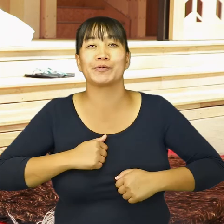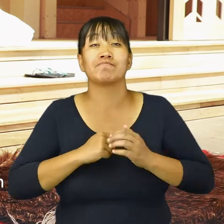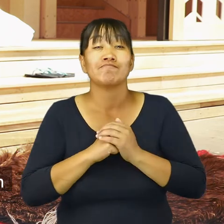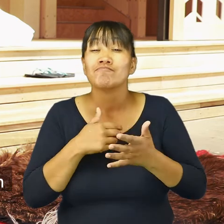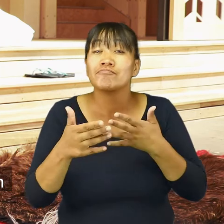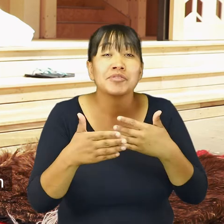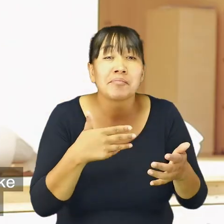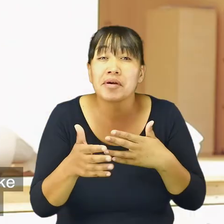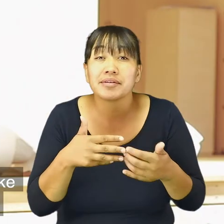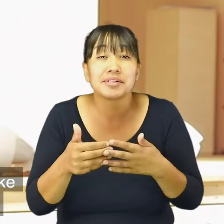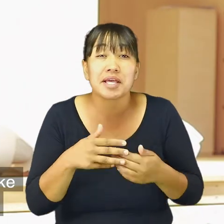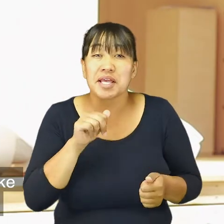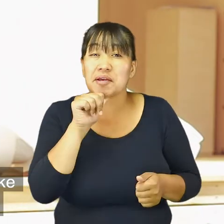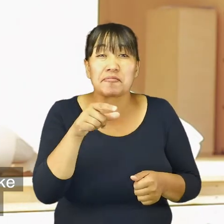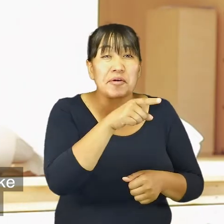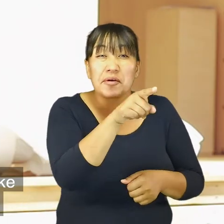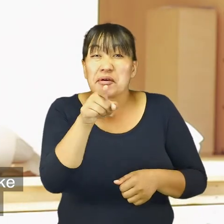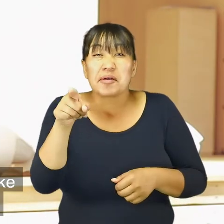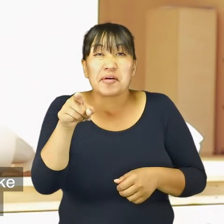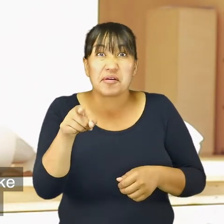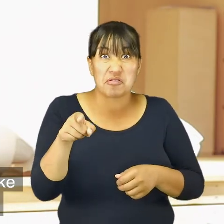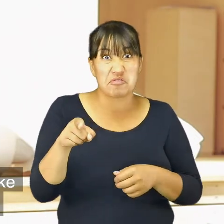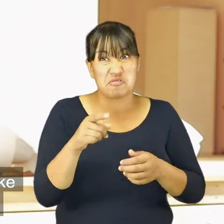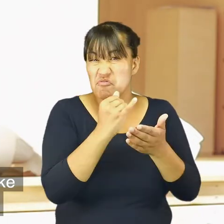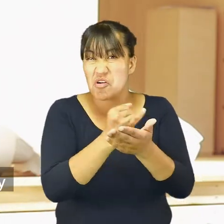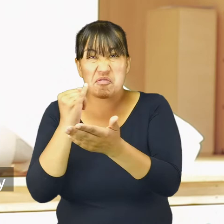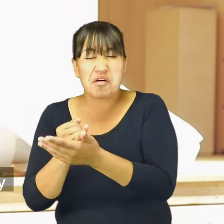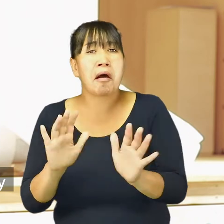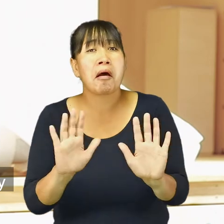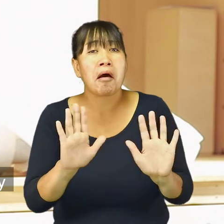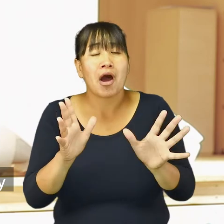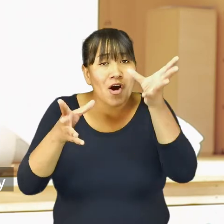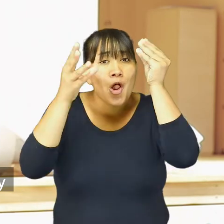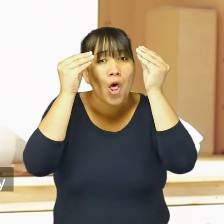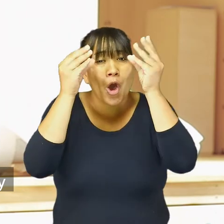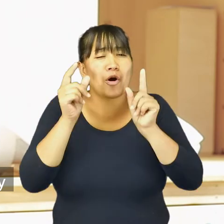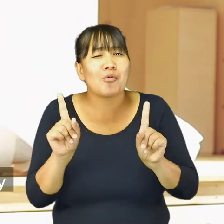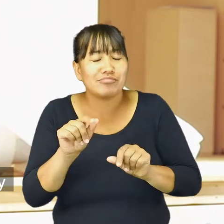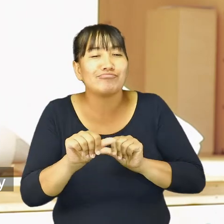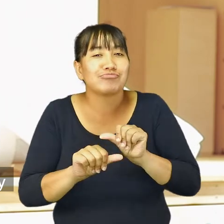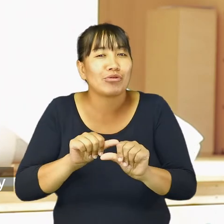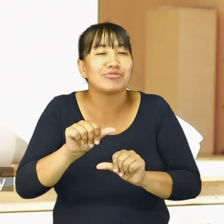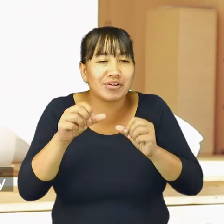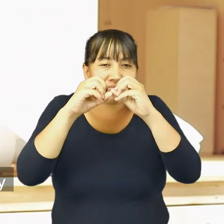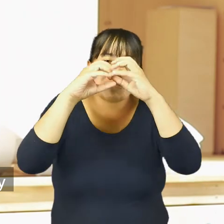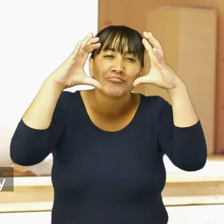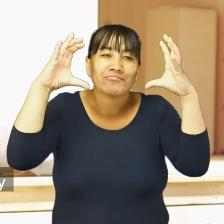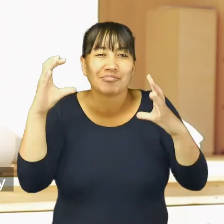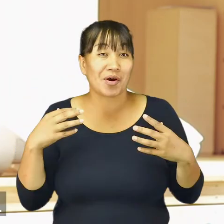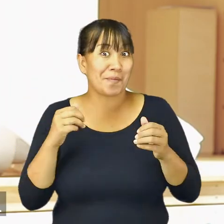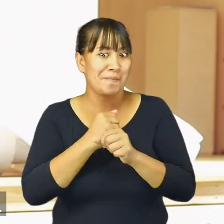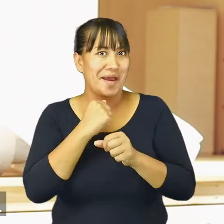You know, and it doesn't matter what it looks like as long as they learn the process and they learn the tikanga